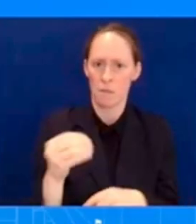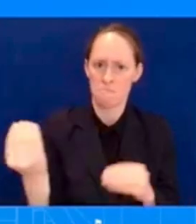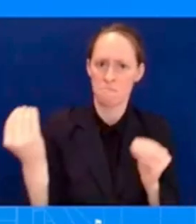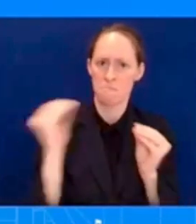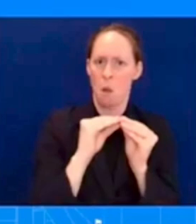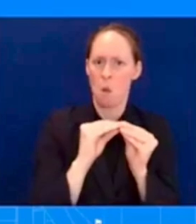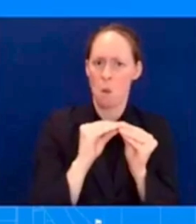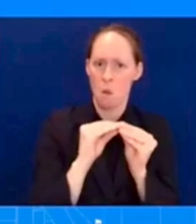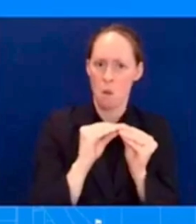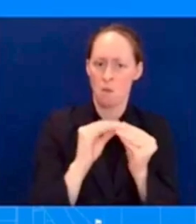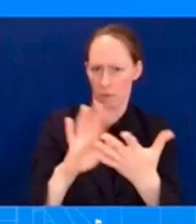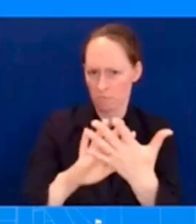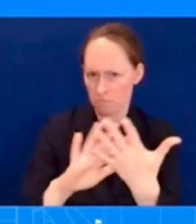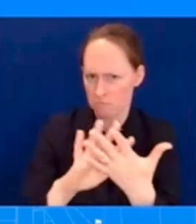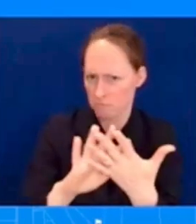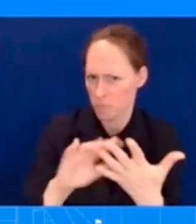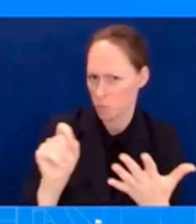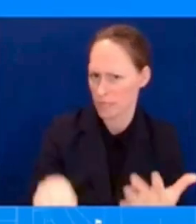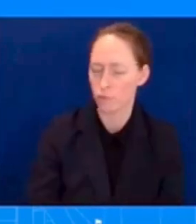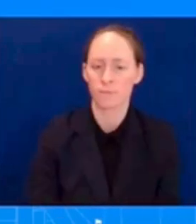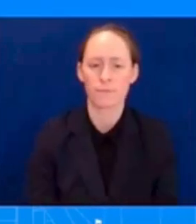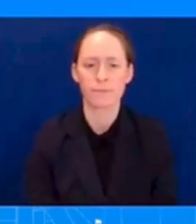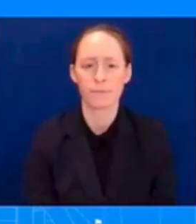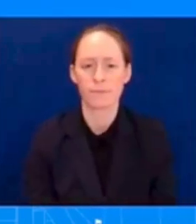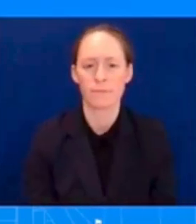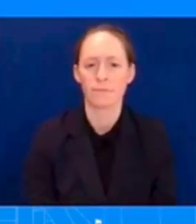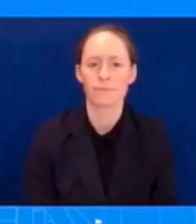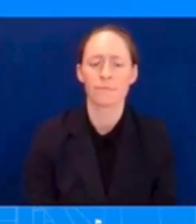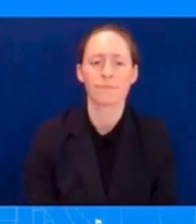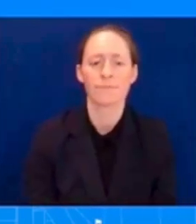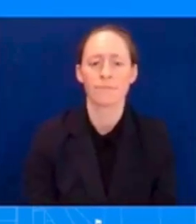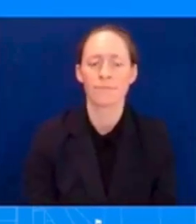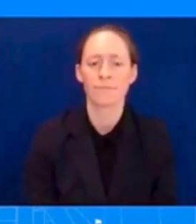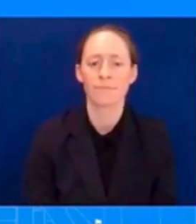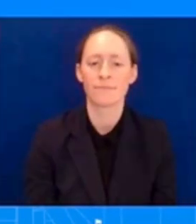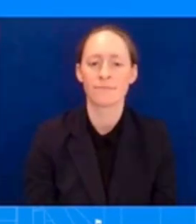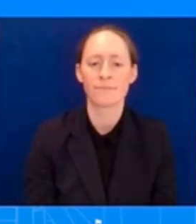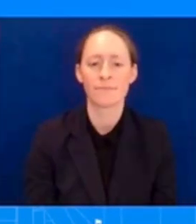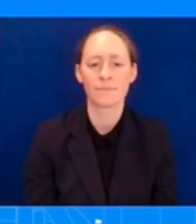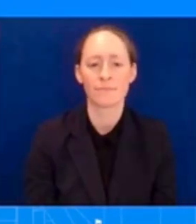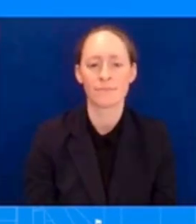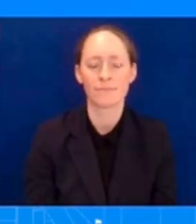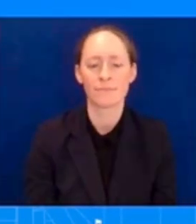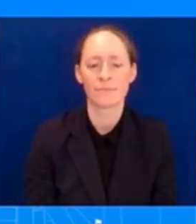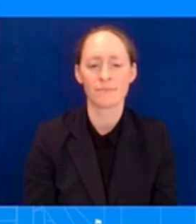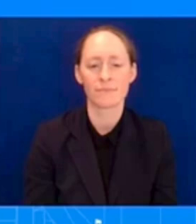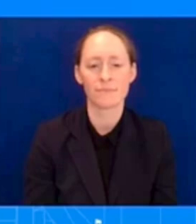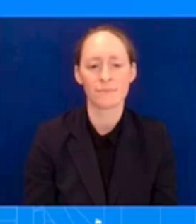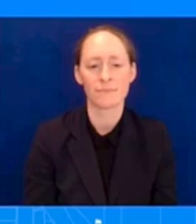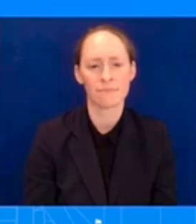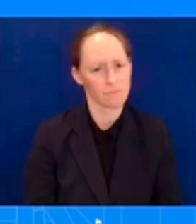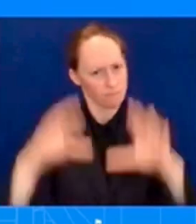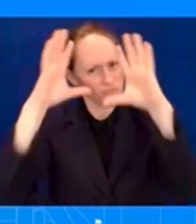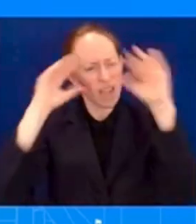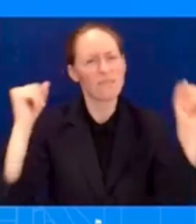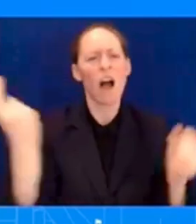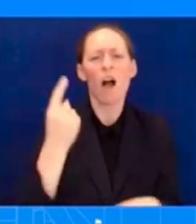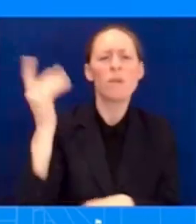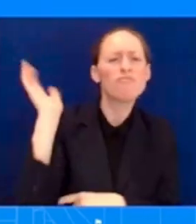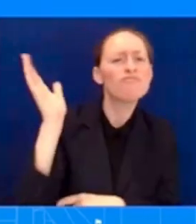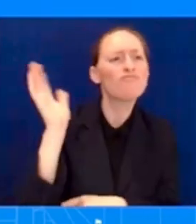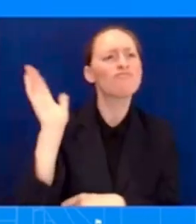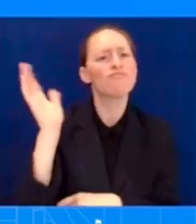differences and disagreements. The President has not shied away from that in the last two years. It should come as no surprise that sometimes he will have